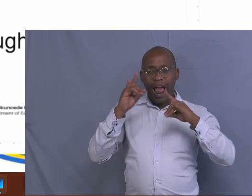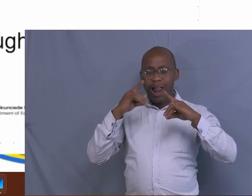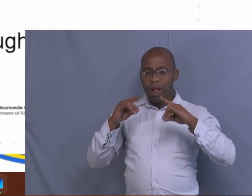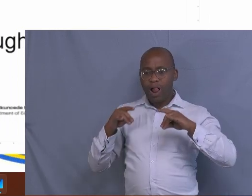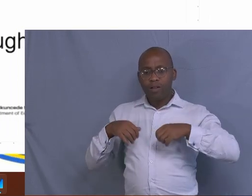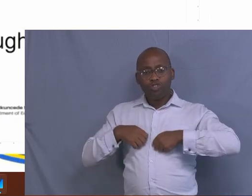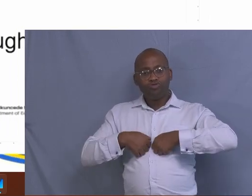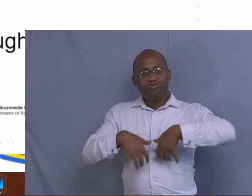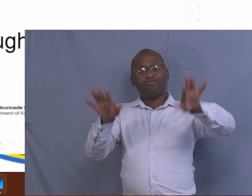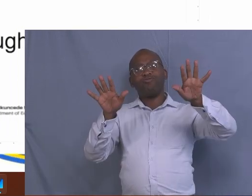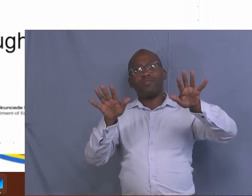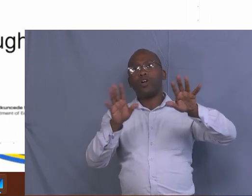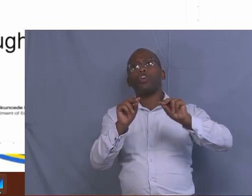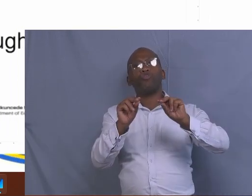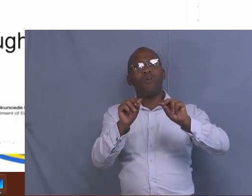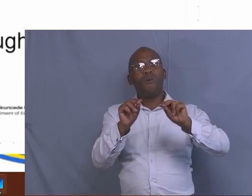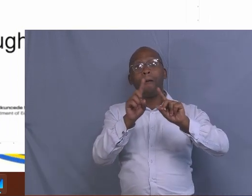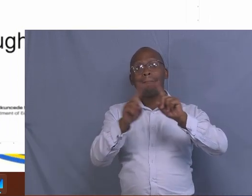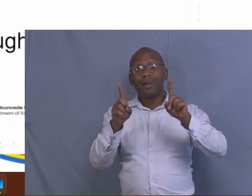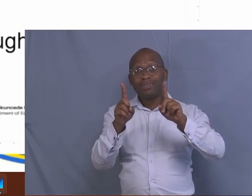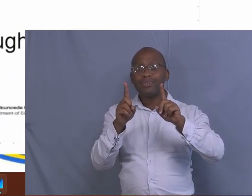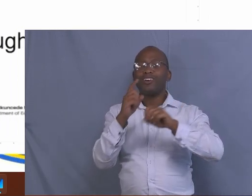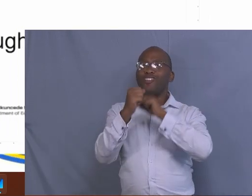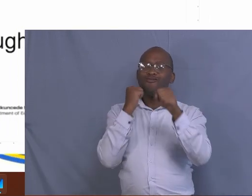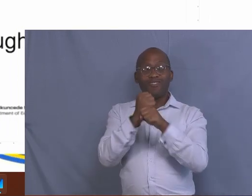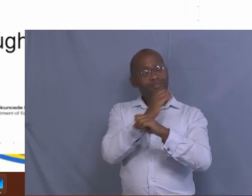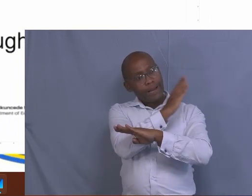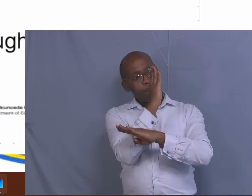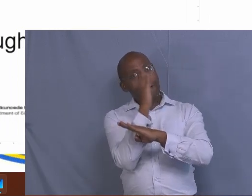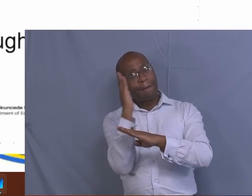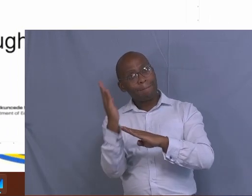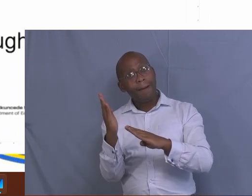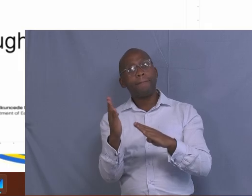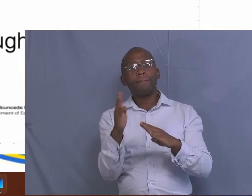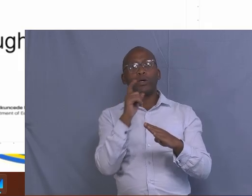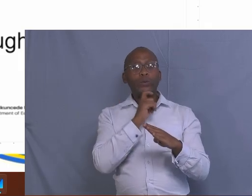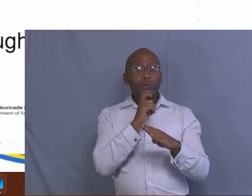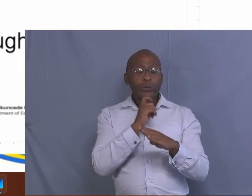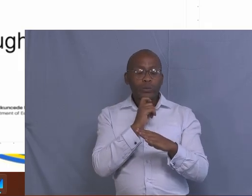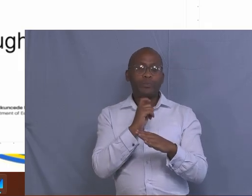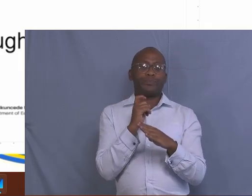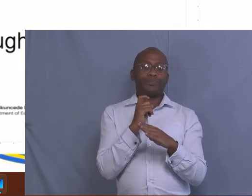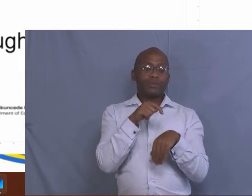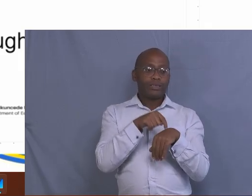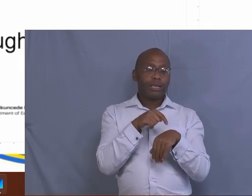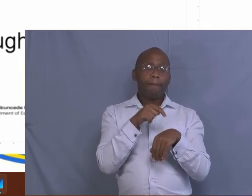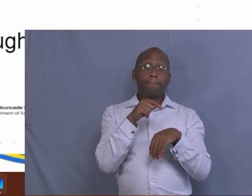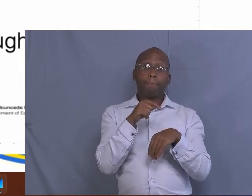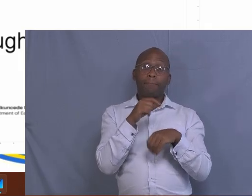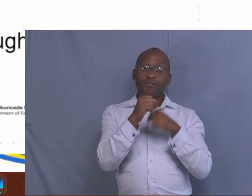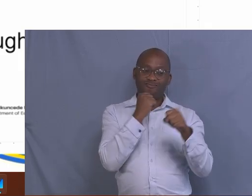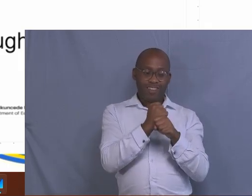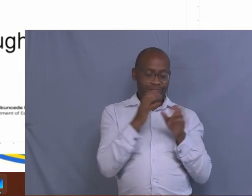wise for planting of wild through making the camps in your field. Then how does this help us as farmers?